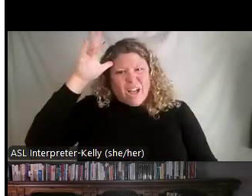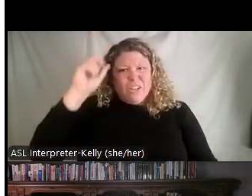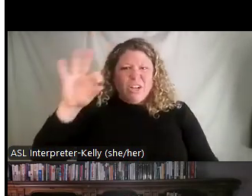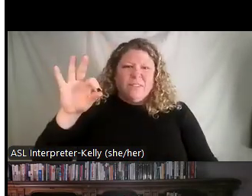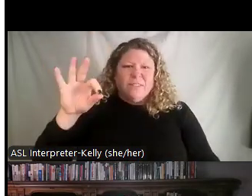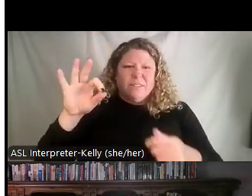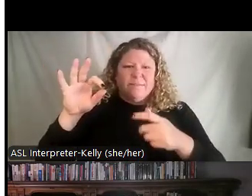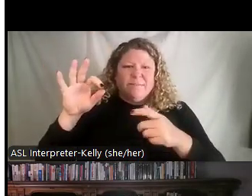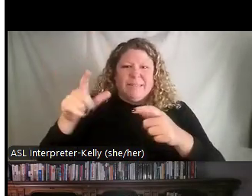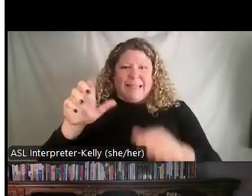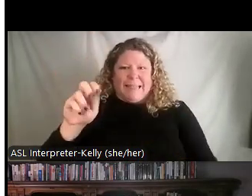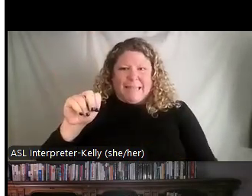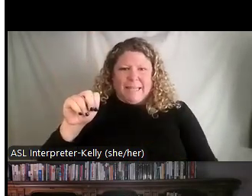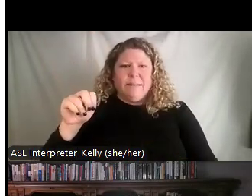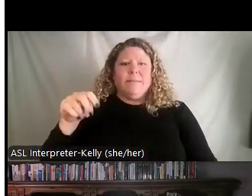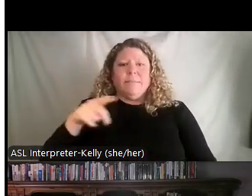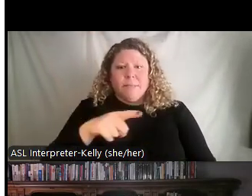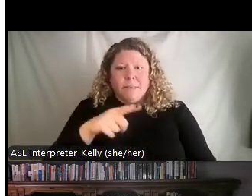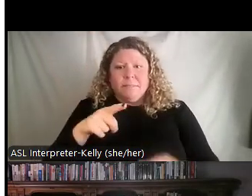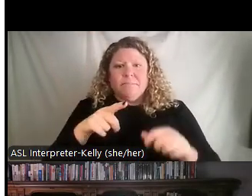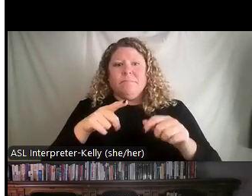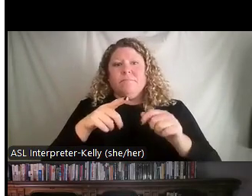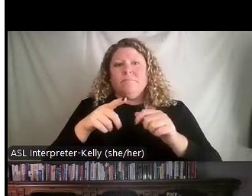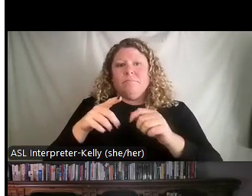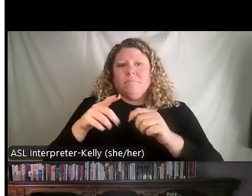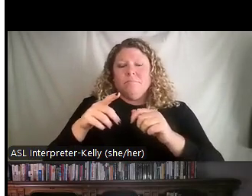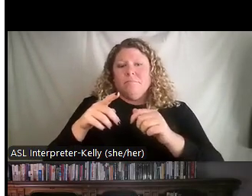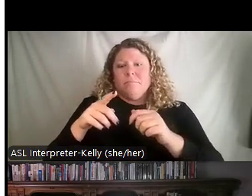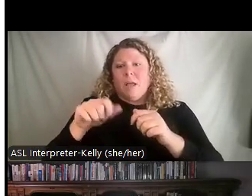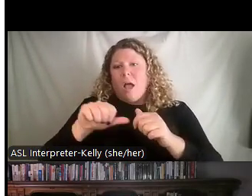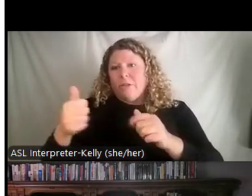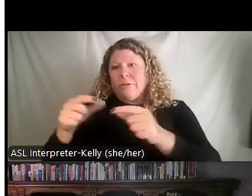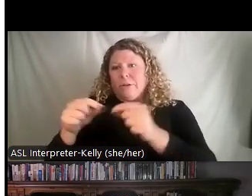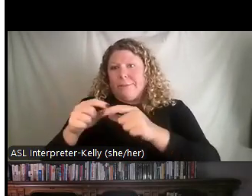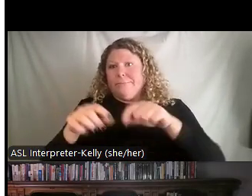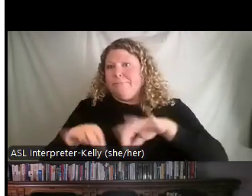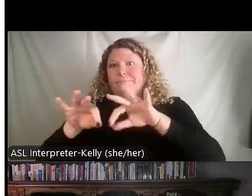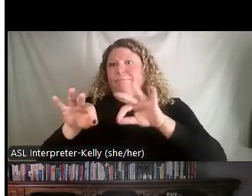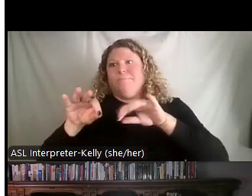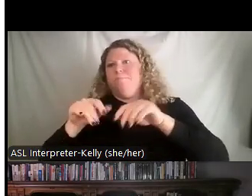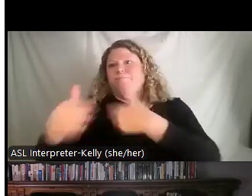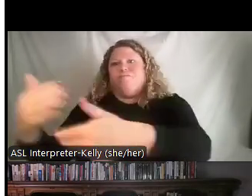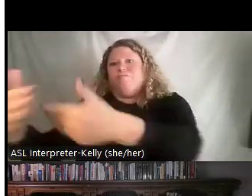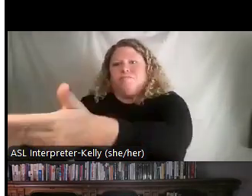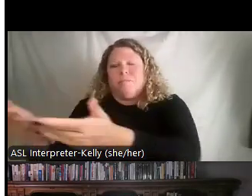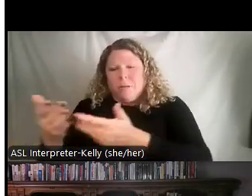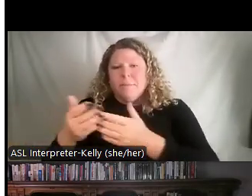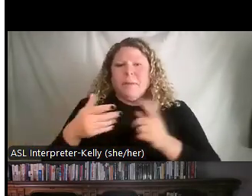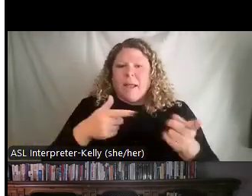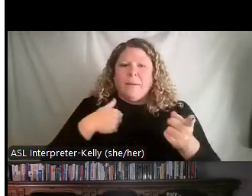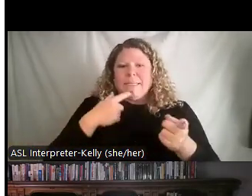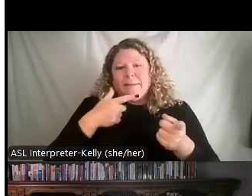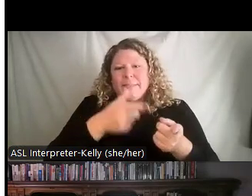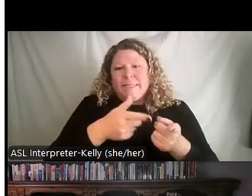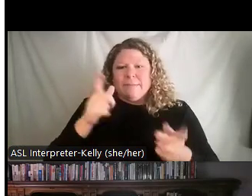Toyota, was picked up by Taiichi Ono and others. So, I would kind of argue that he's the father of lean from the